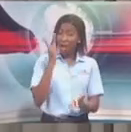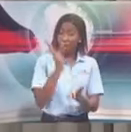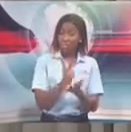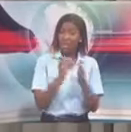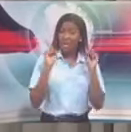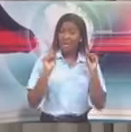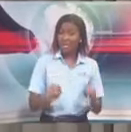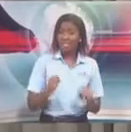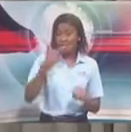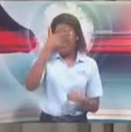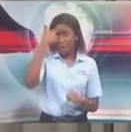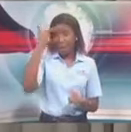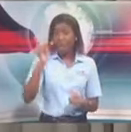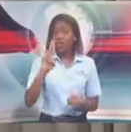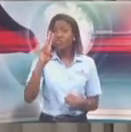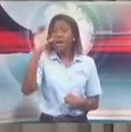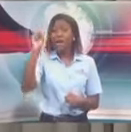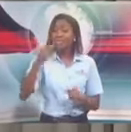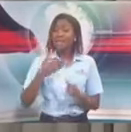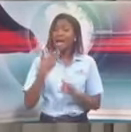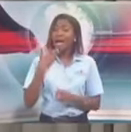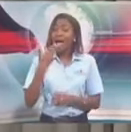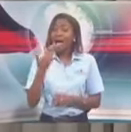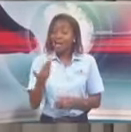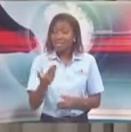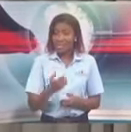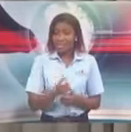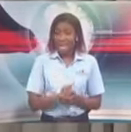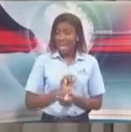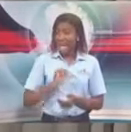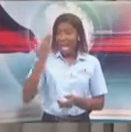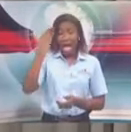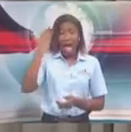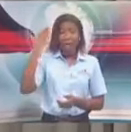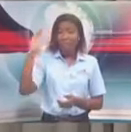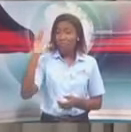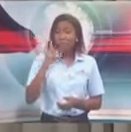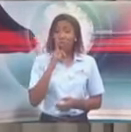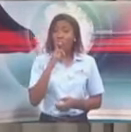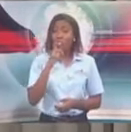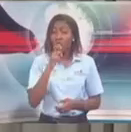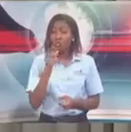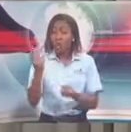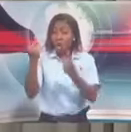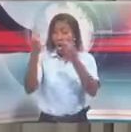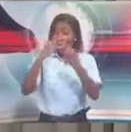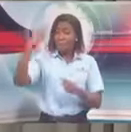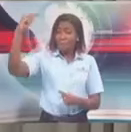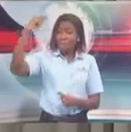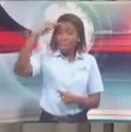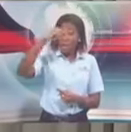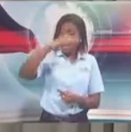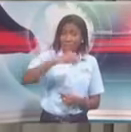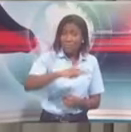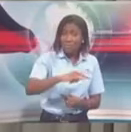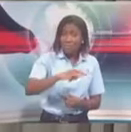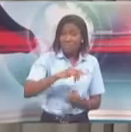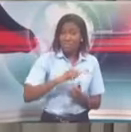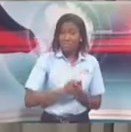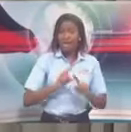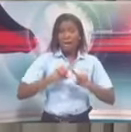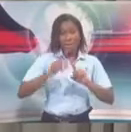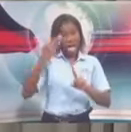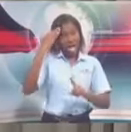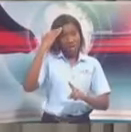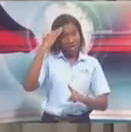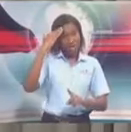United States government asking. I do not know who came on those flights, but what the condition is is that they couldn't disembark. They